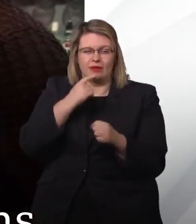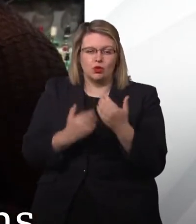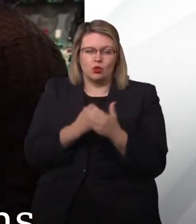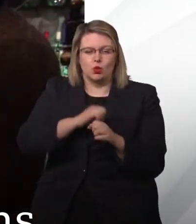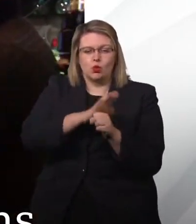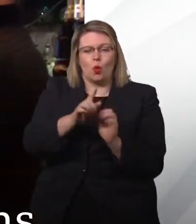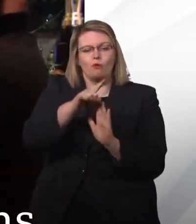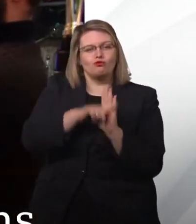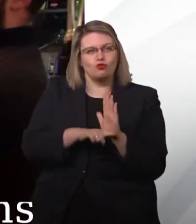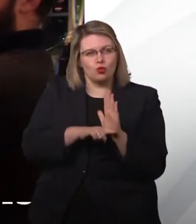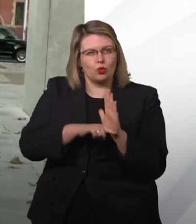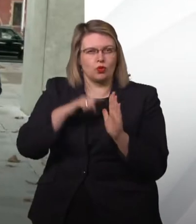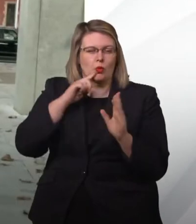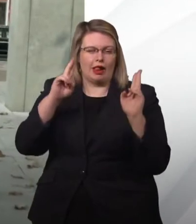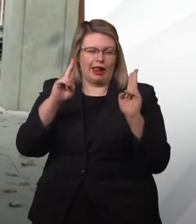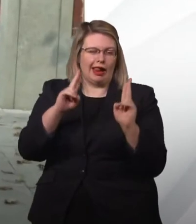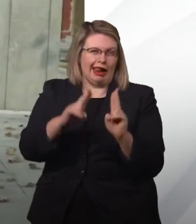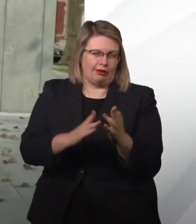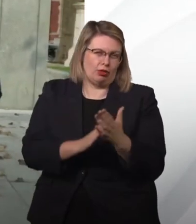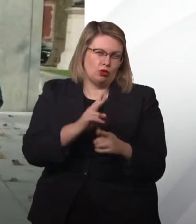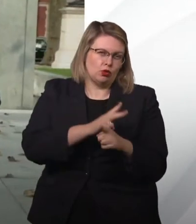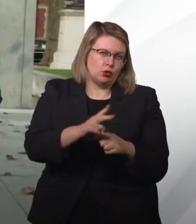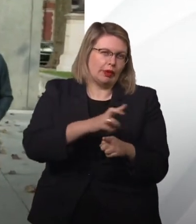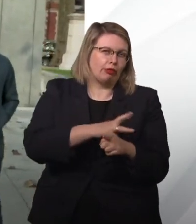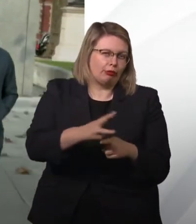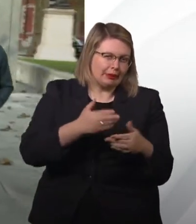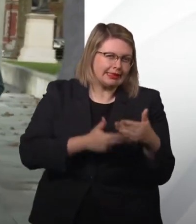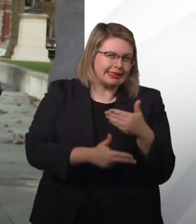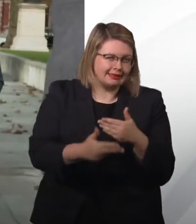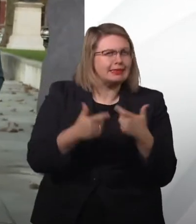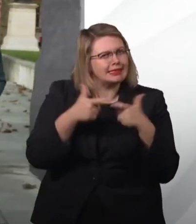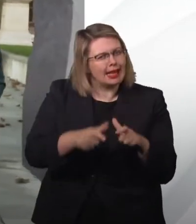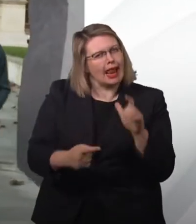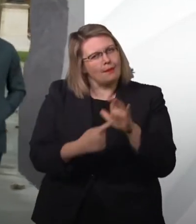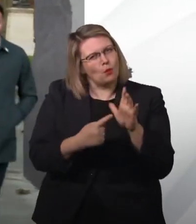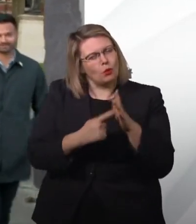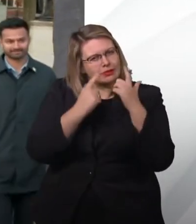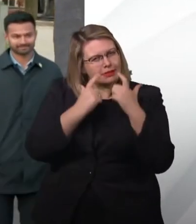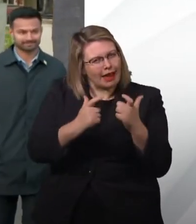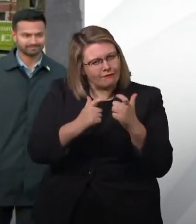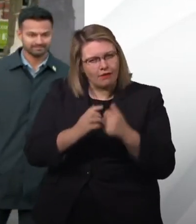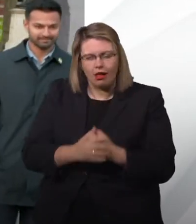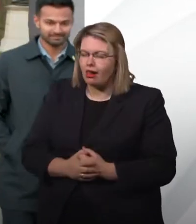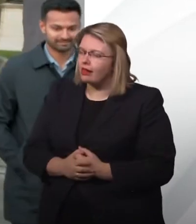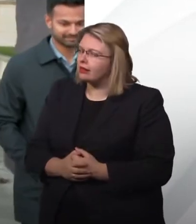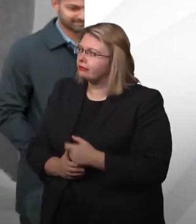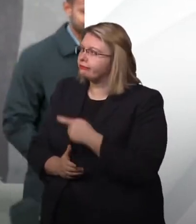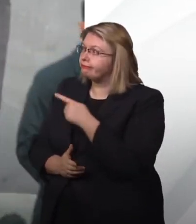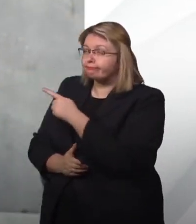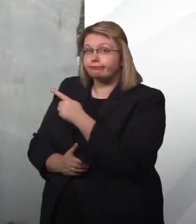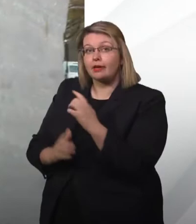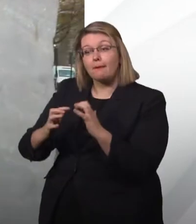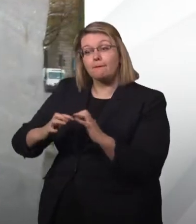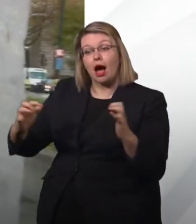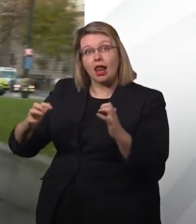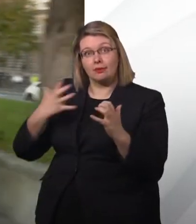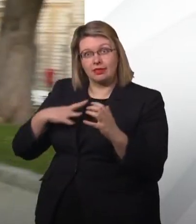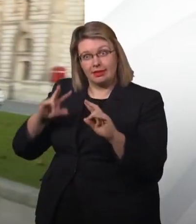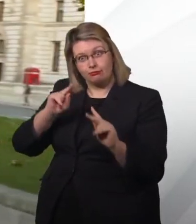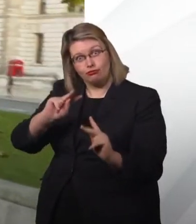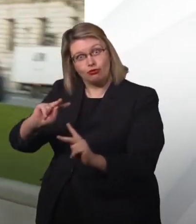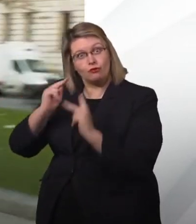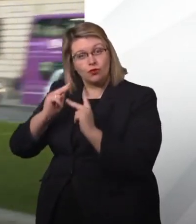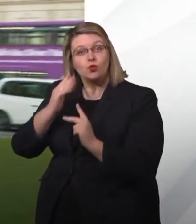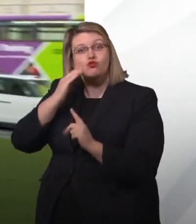caution is still needed. The Parliamentary Committee that took evidence from cricketer Azim Rafiq says public funding